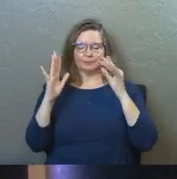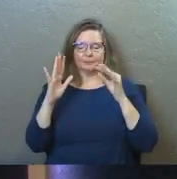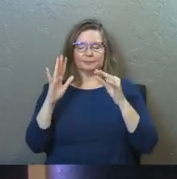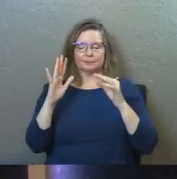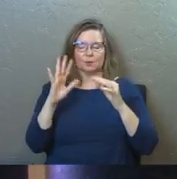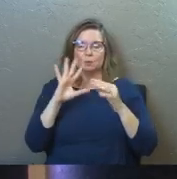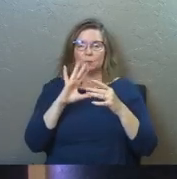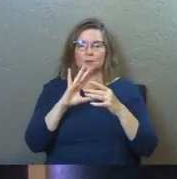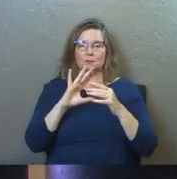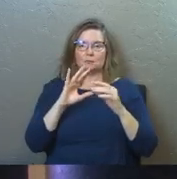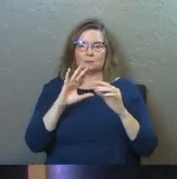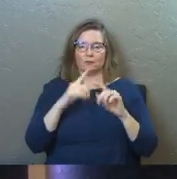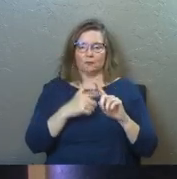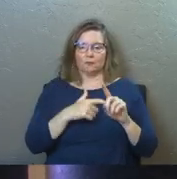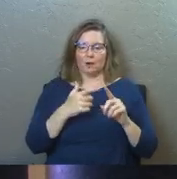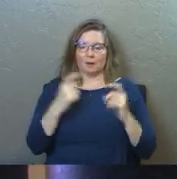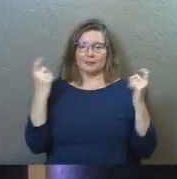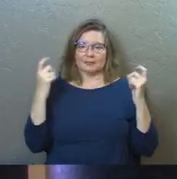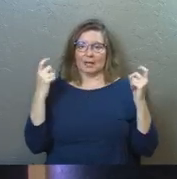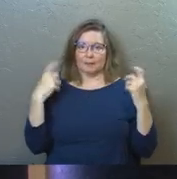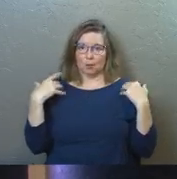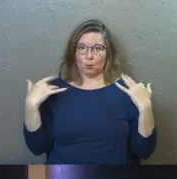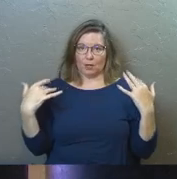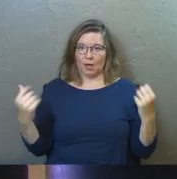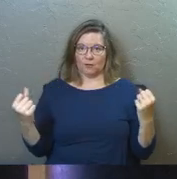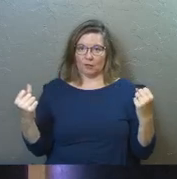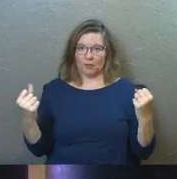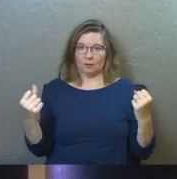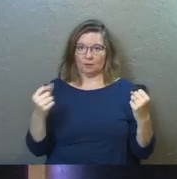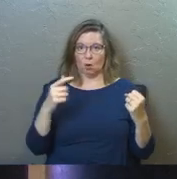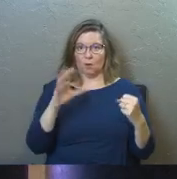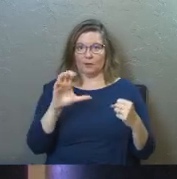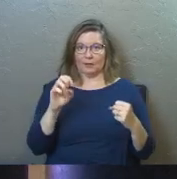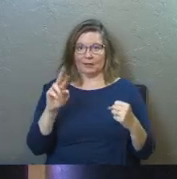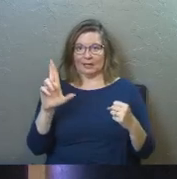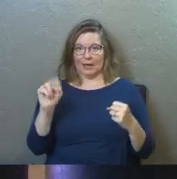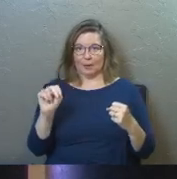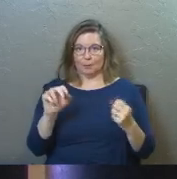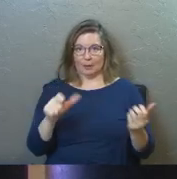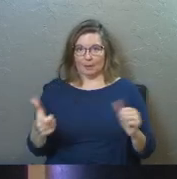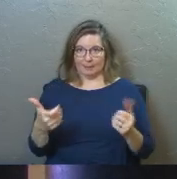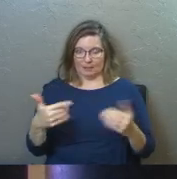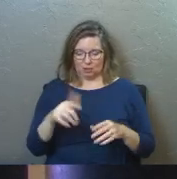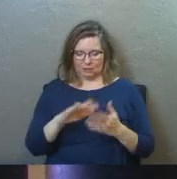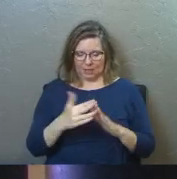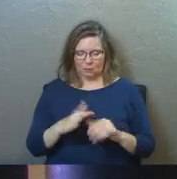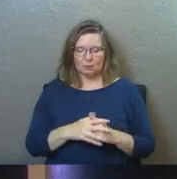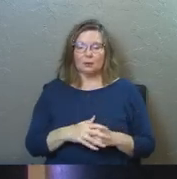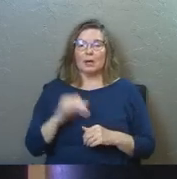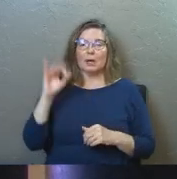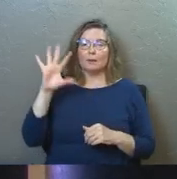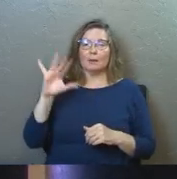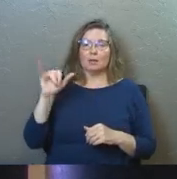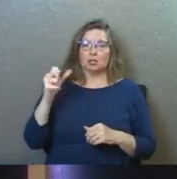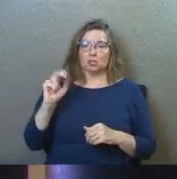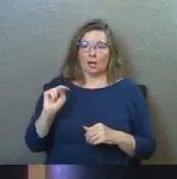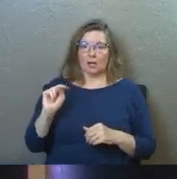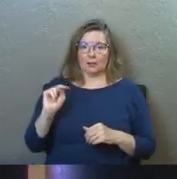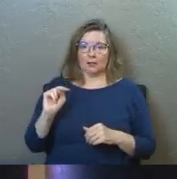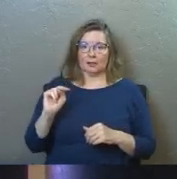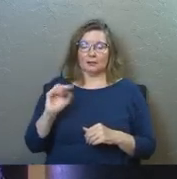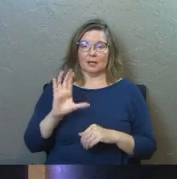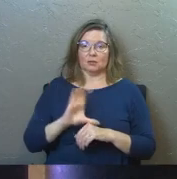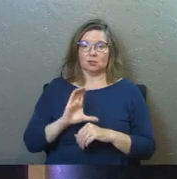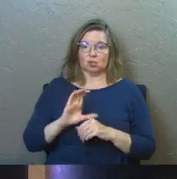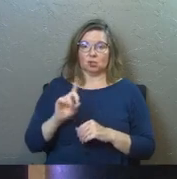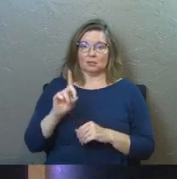given by Celebrate Recovery, the chapter that said, uh, Cameron Baptist here in town, and, uh, Pastor Jonathan from over at Dayspring, he's one